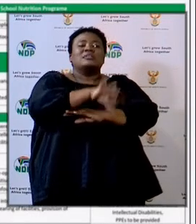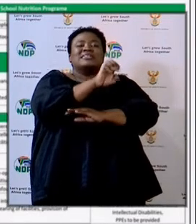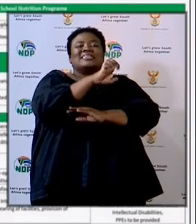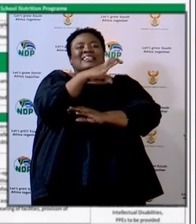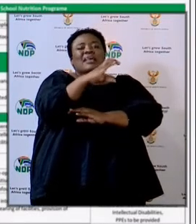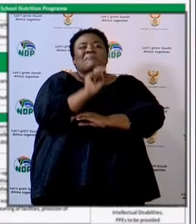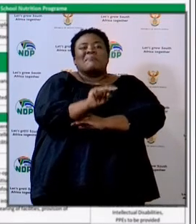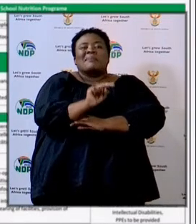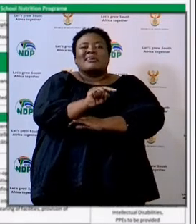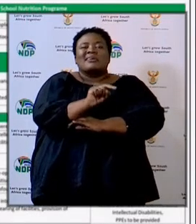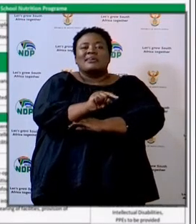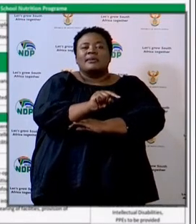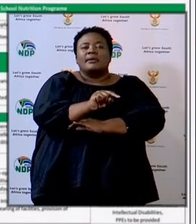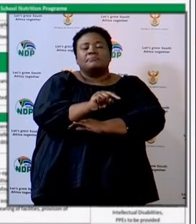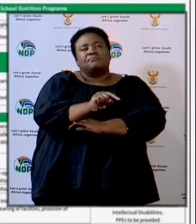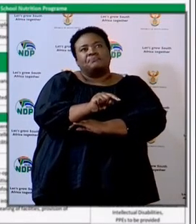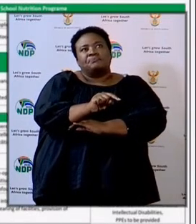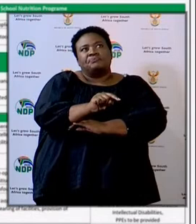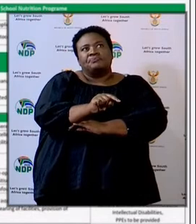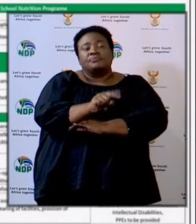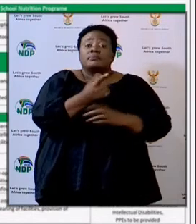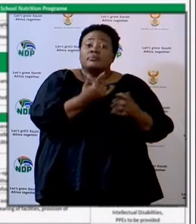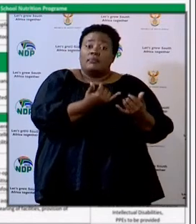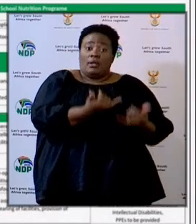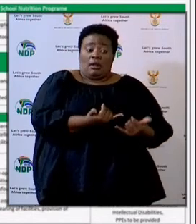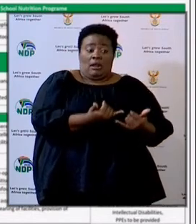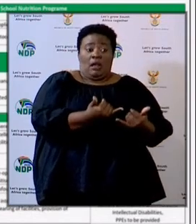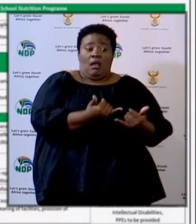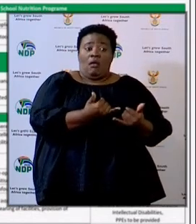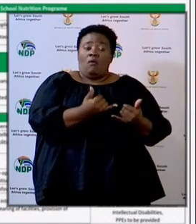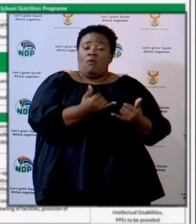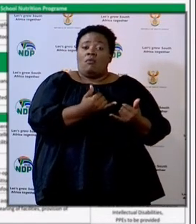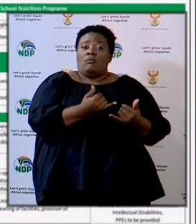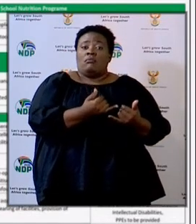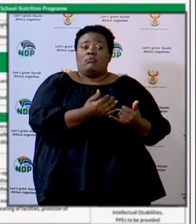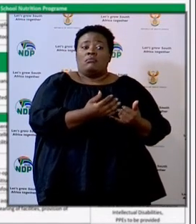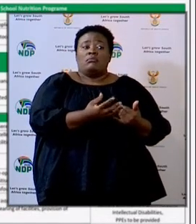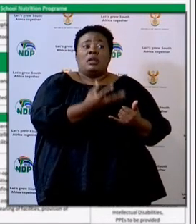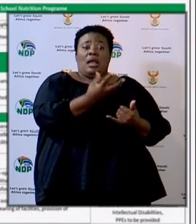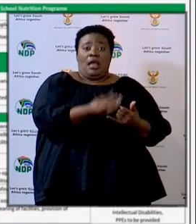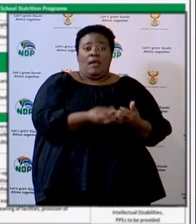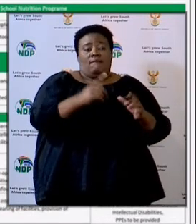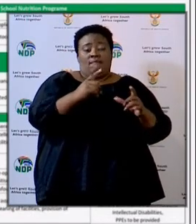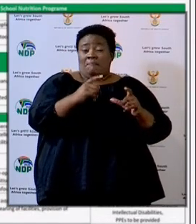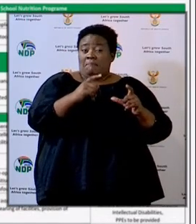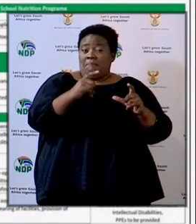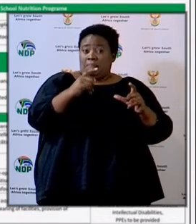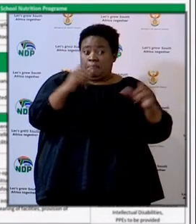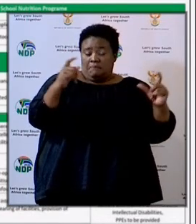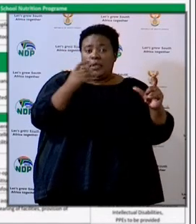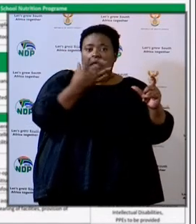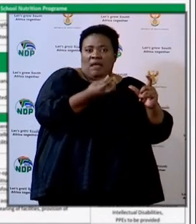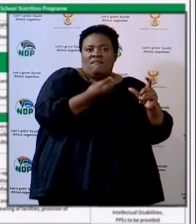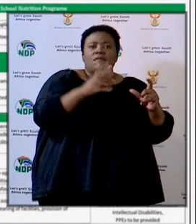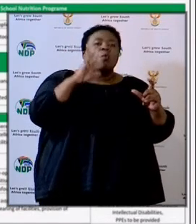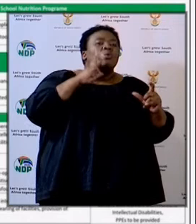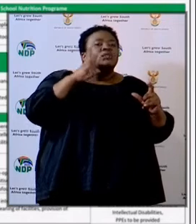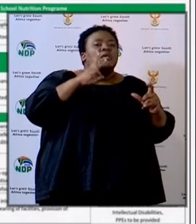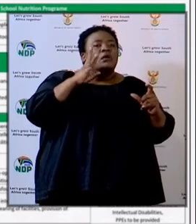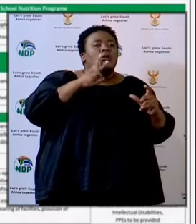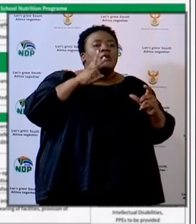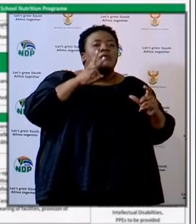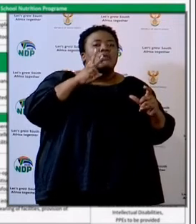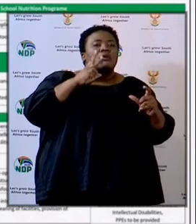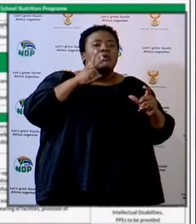will appreciate that Eastern Cape has the biggest portion of the lion's share in terms of the water